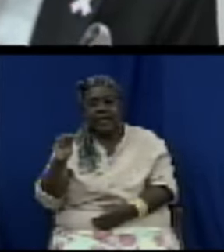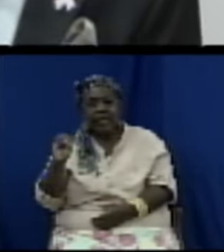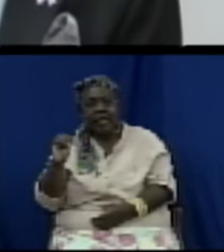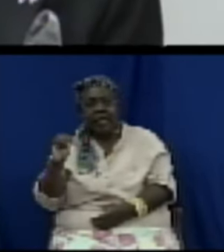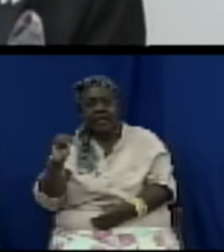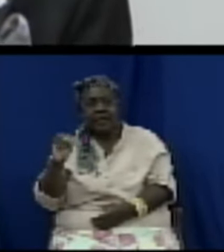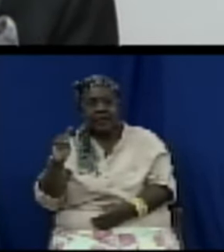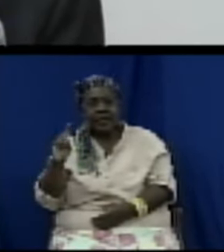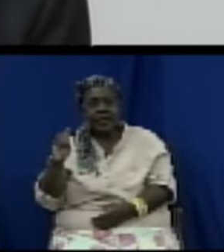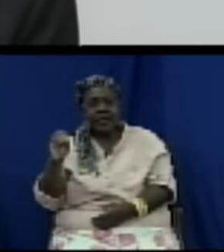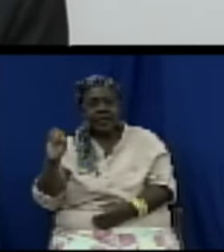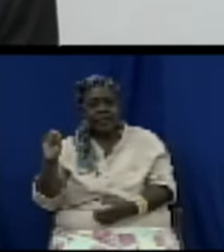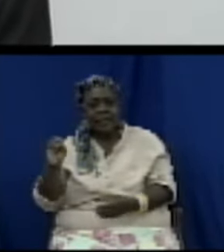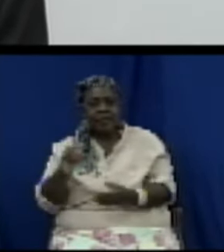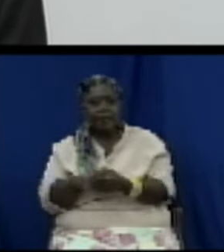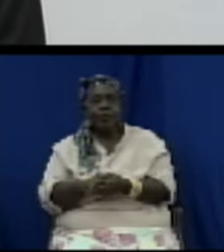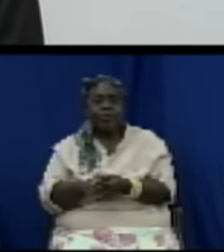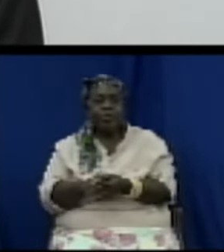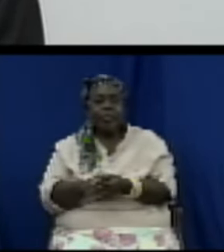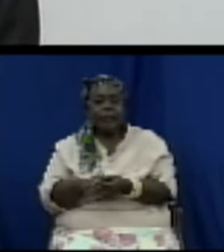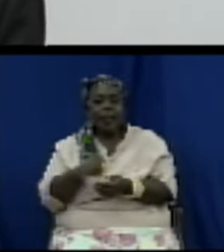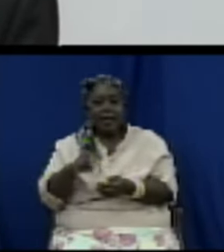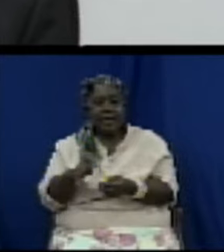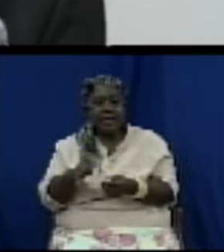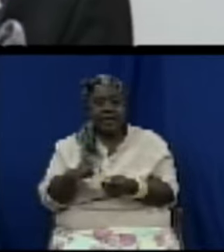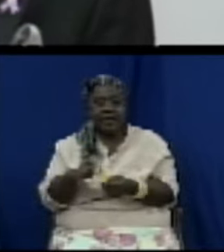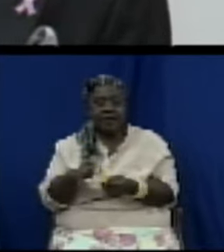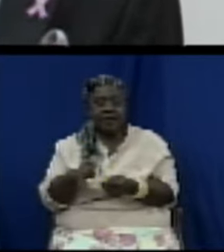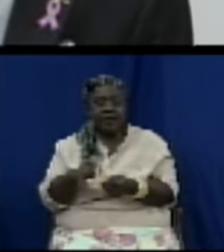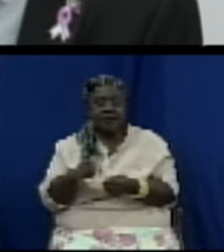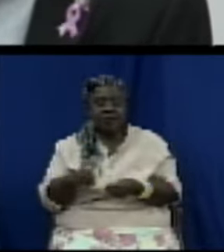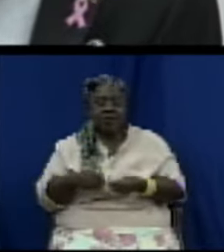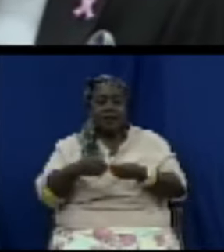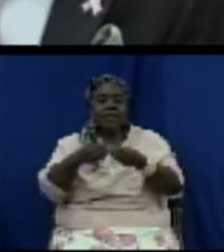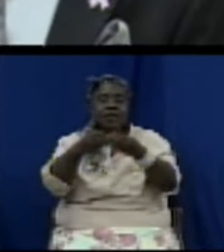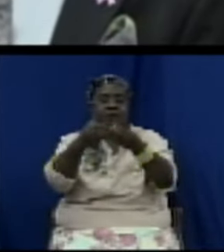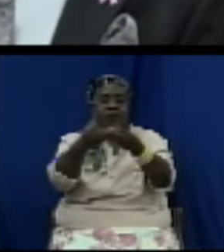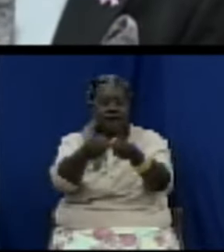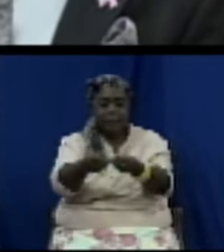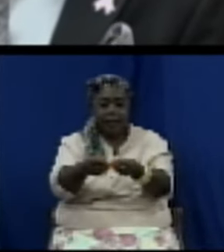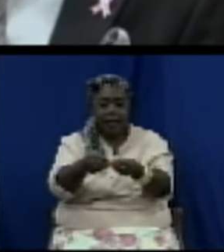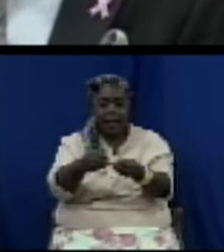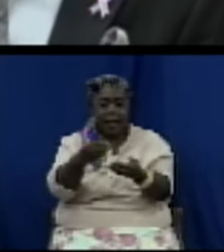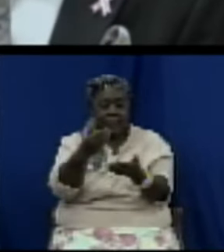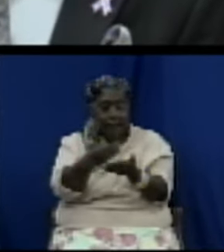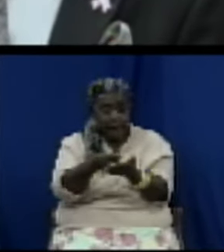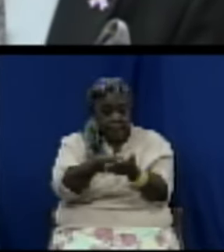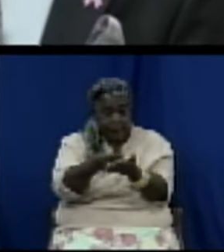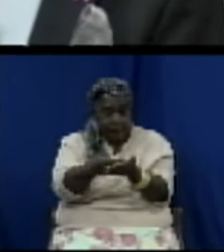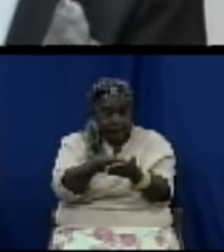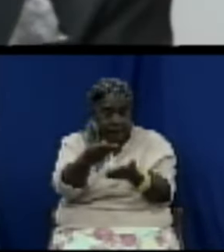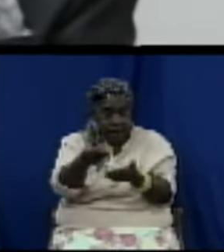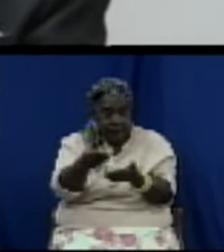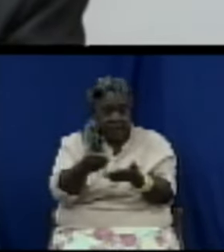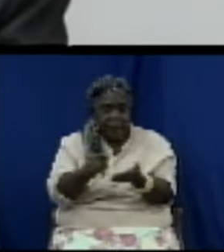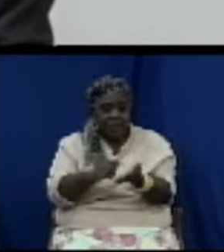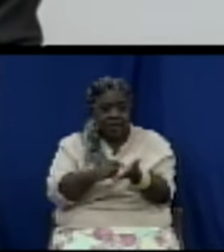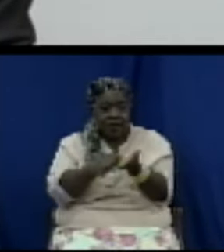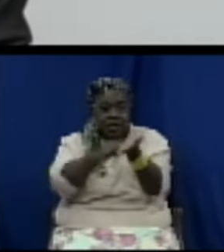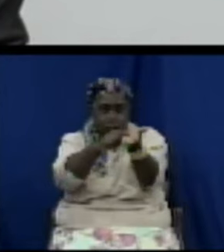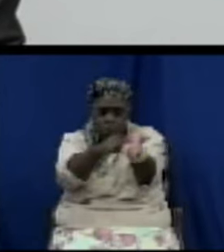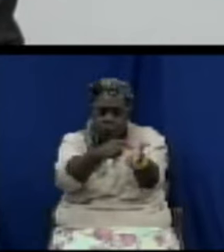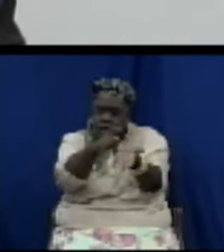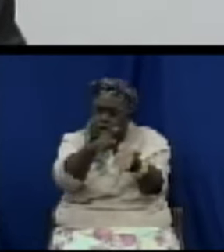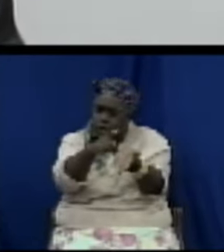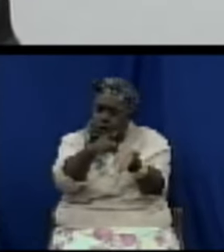is also under obligation to provide receipts and wants how